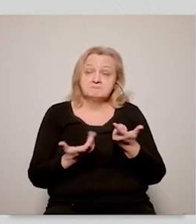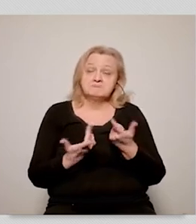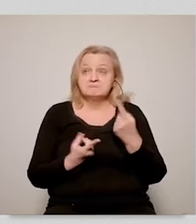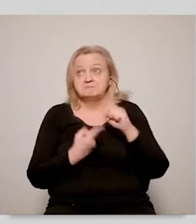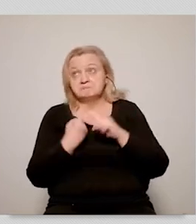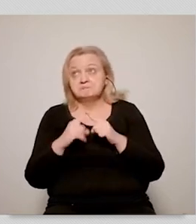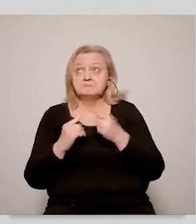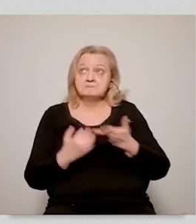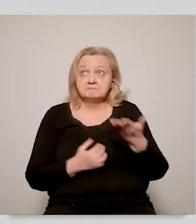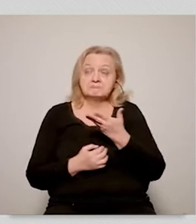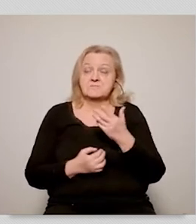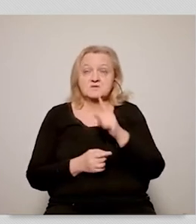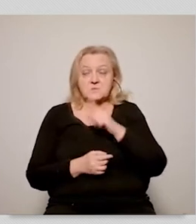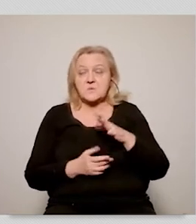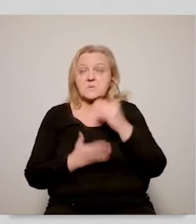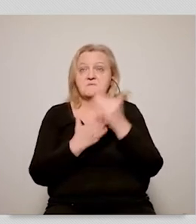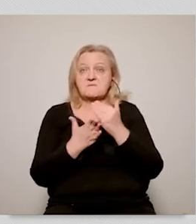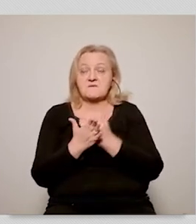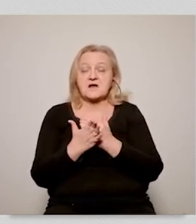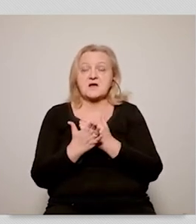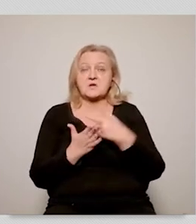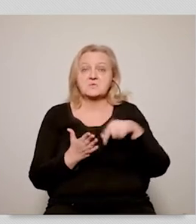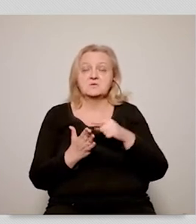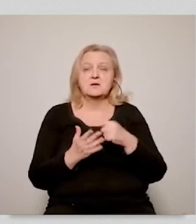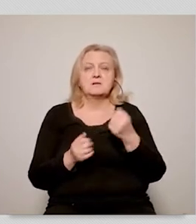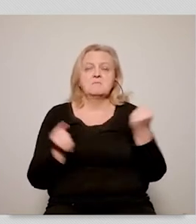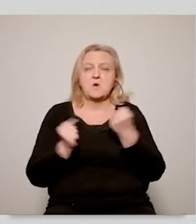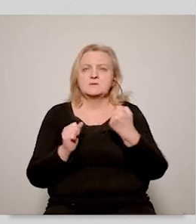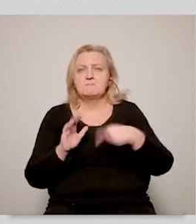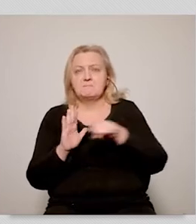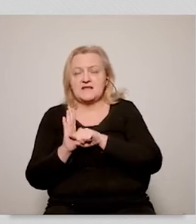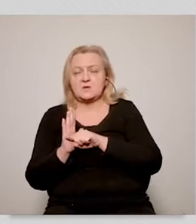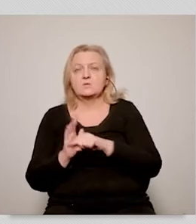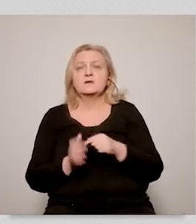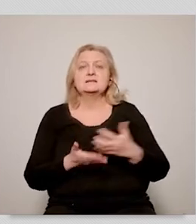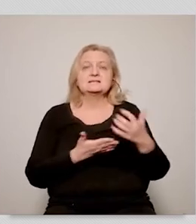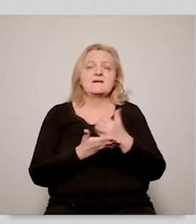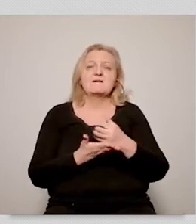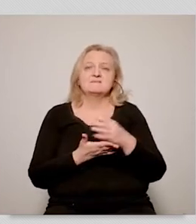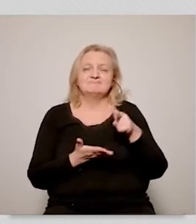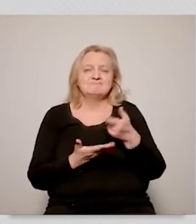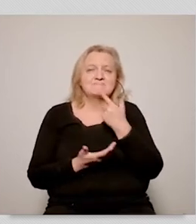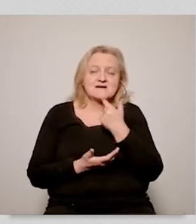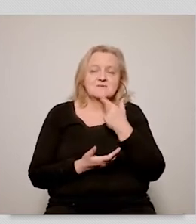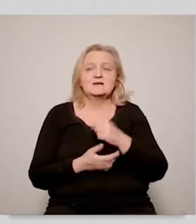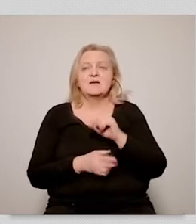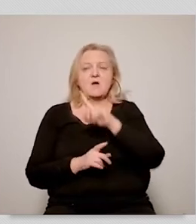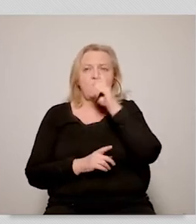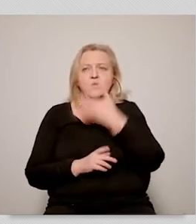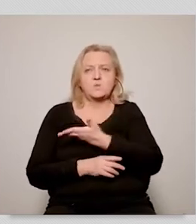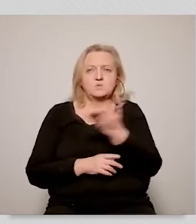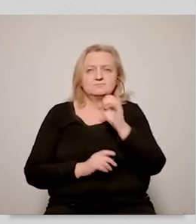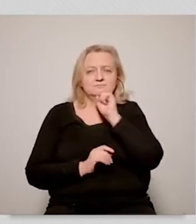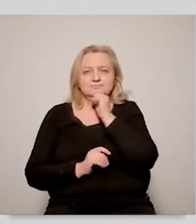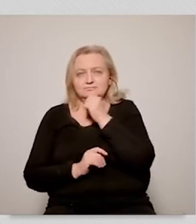countries. the question now is whether we are going to be able to keep this when we are